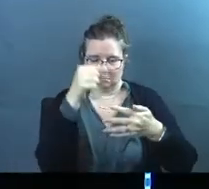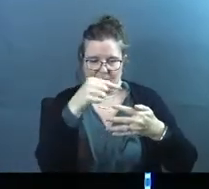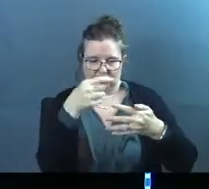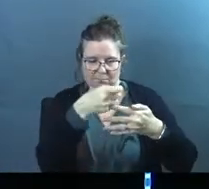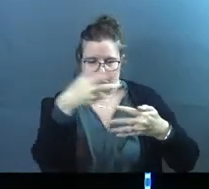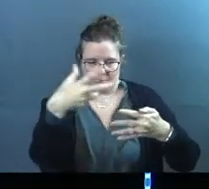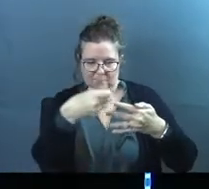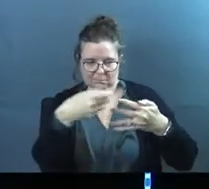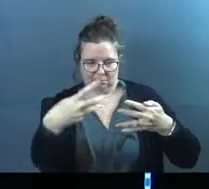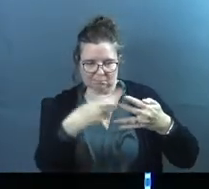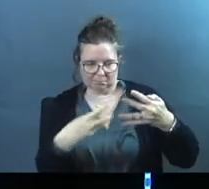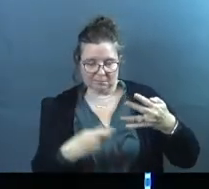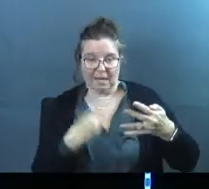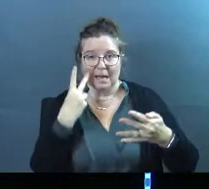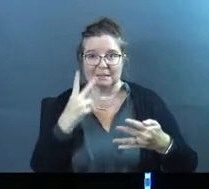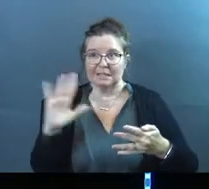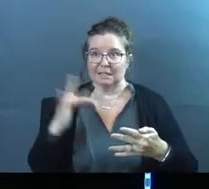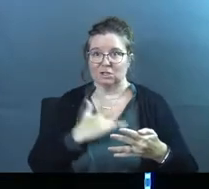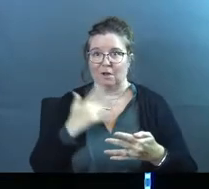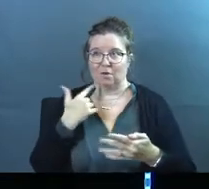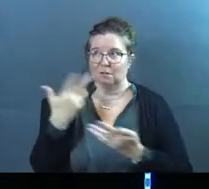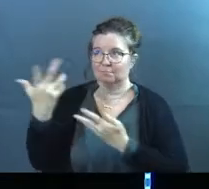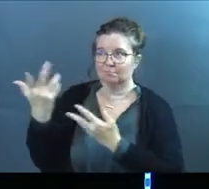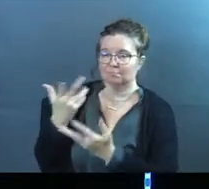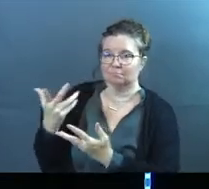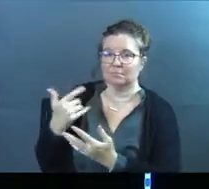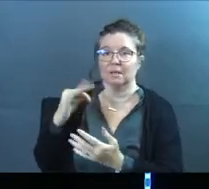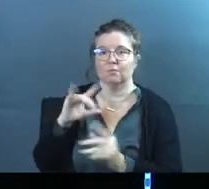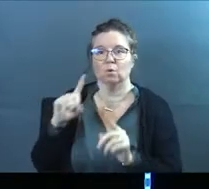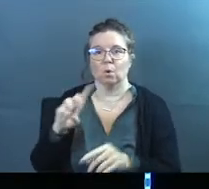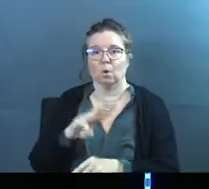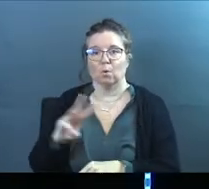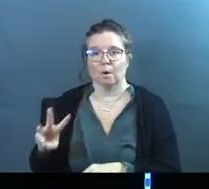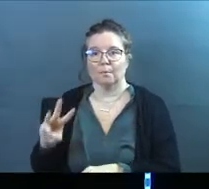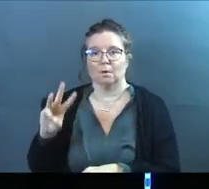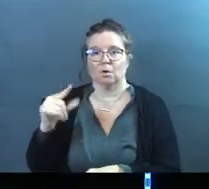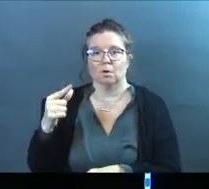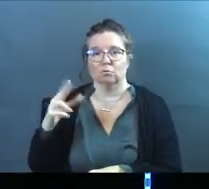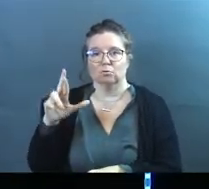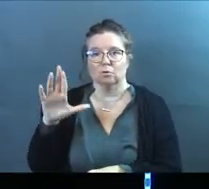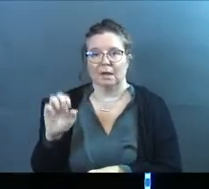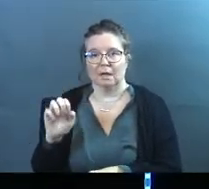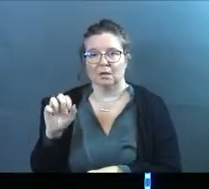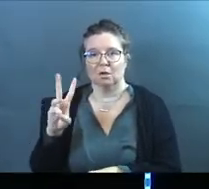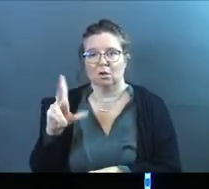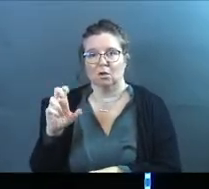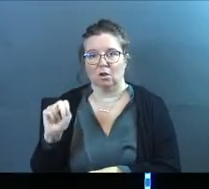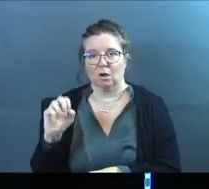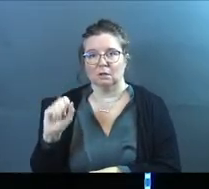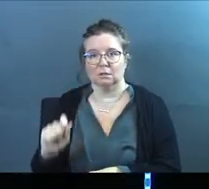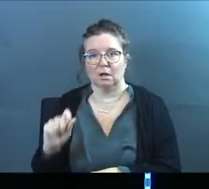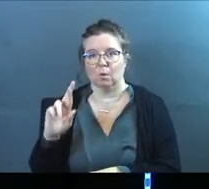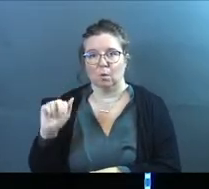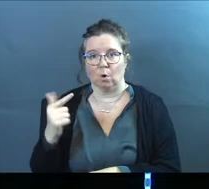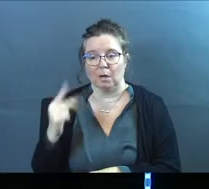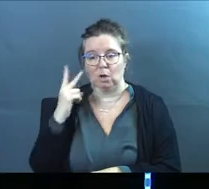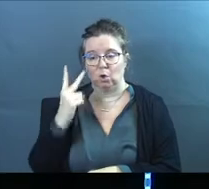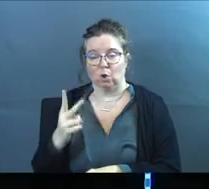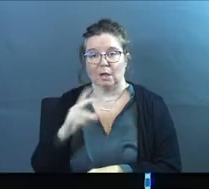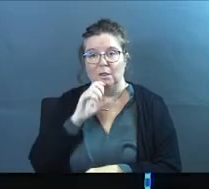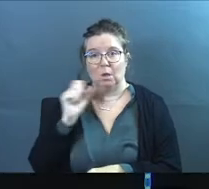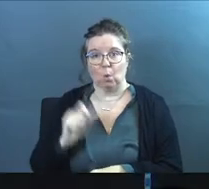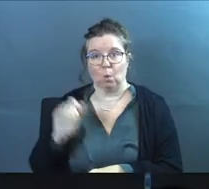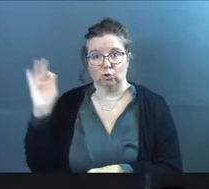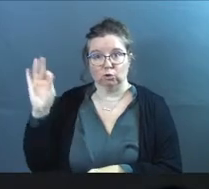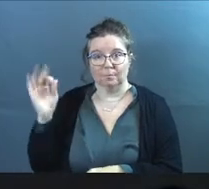Father and His heart for us in conversation with Him. If you go to our website, gracelotten.org, and you go to our sermon archives, and you look in there, it's